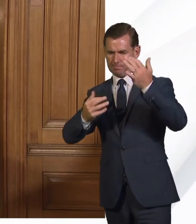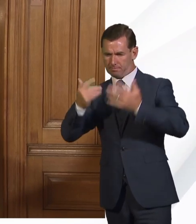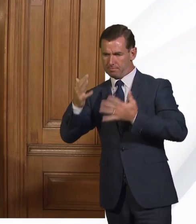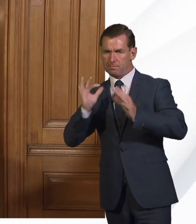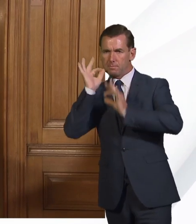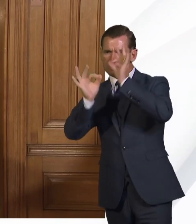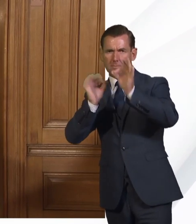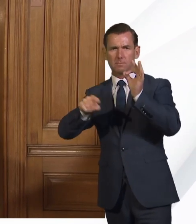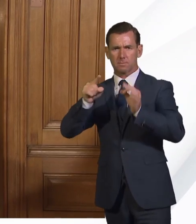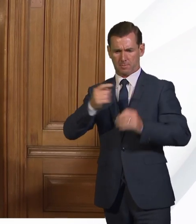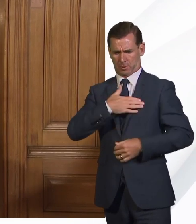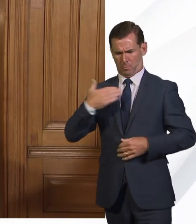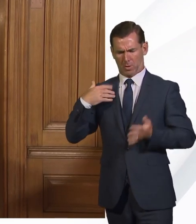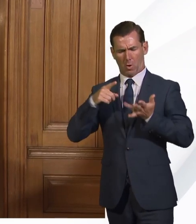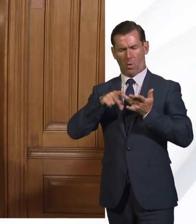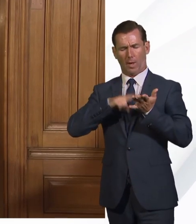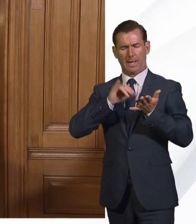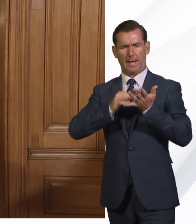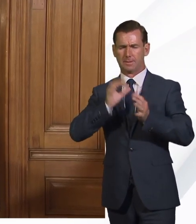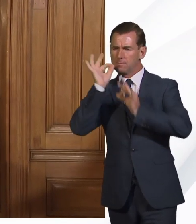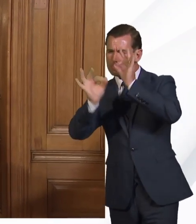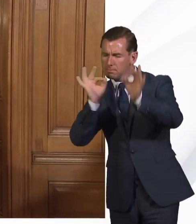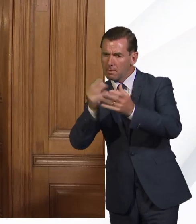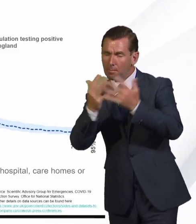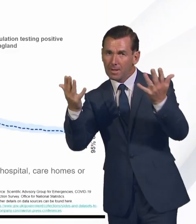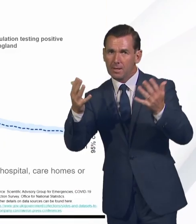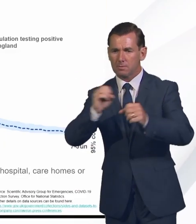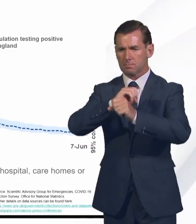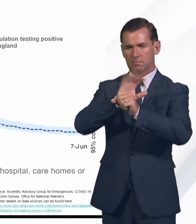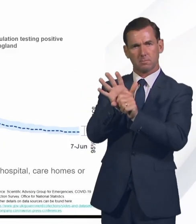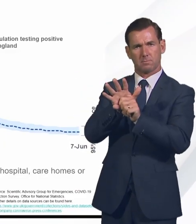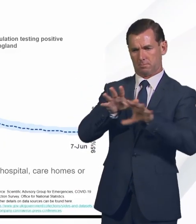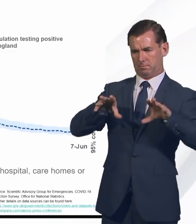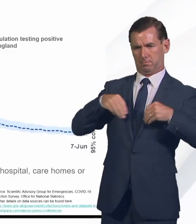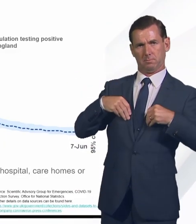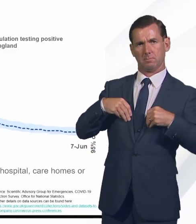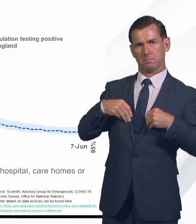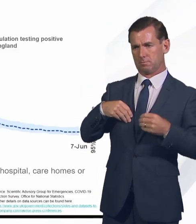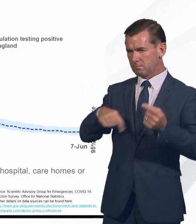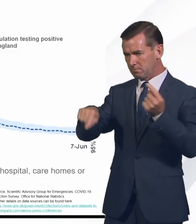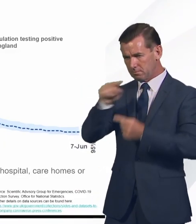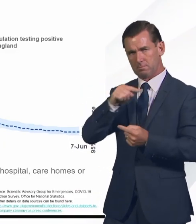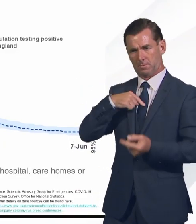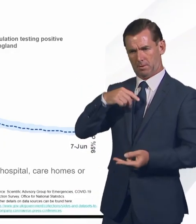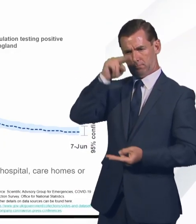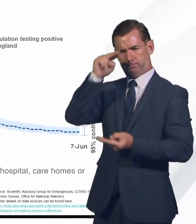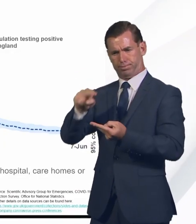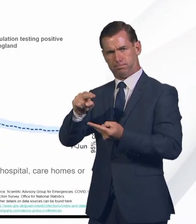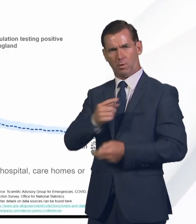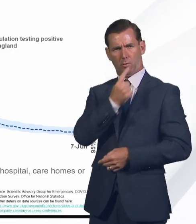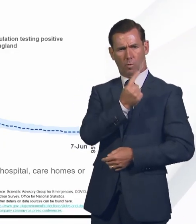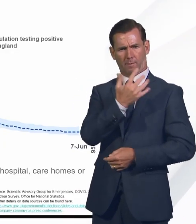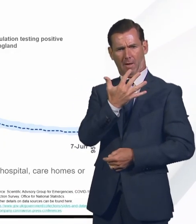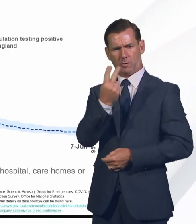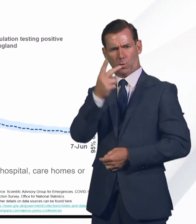published this morning estimate that the number of people who've tested positive for coronavirus in England fell from 152